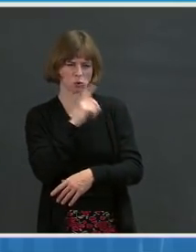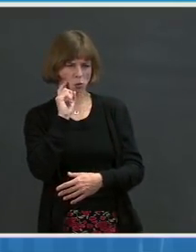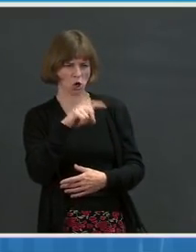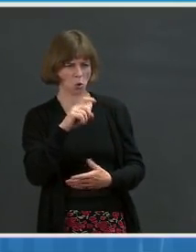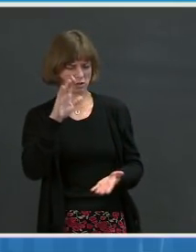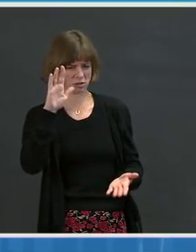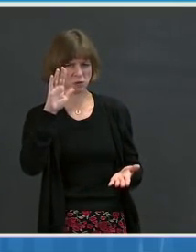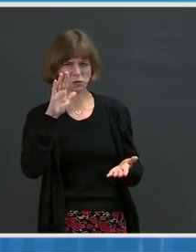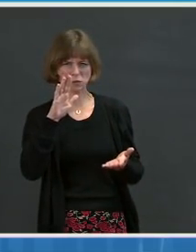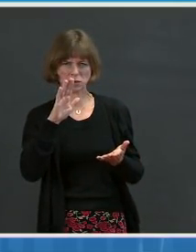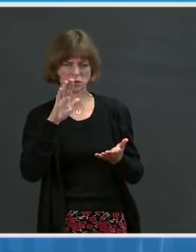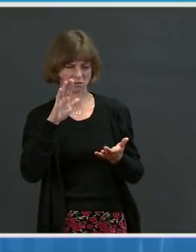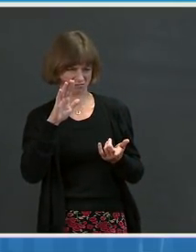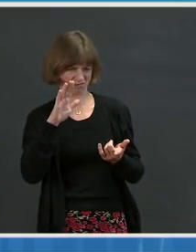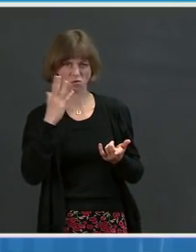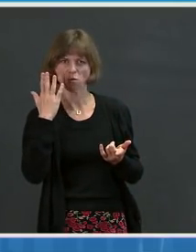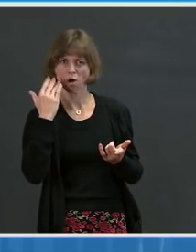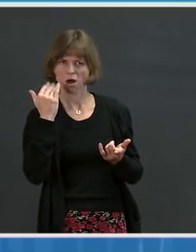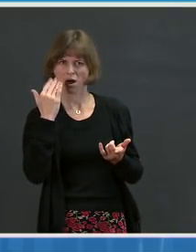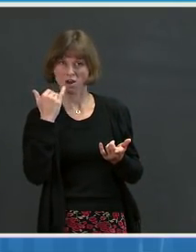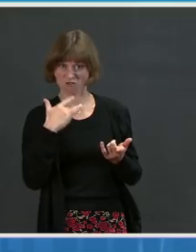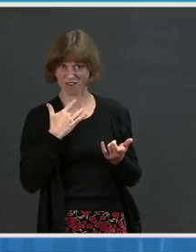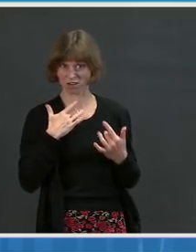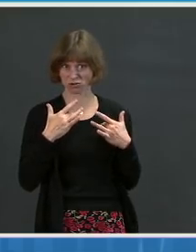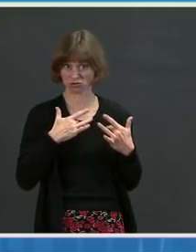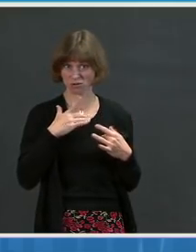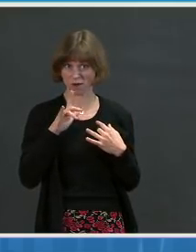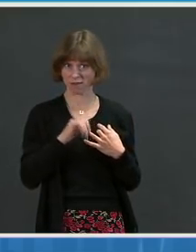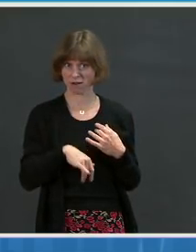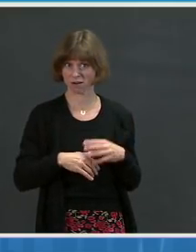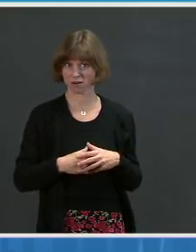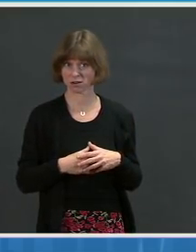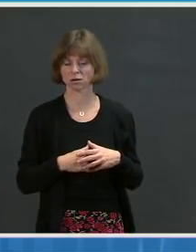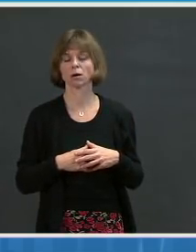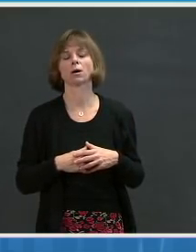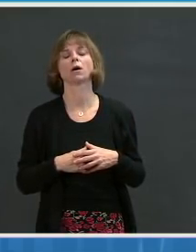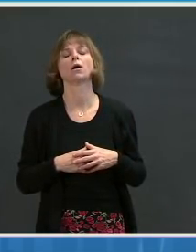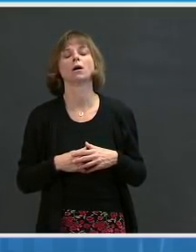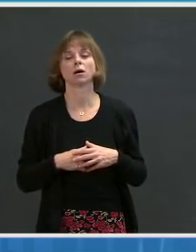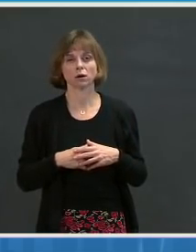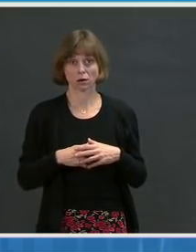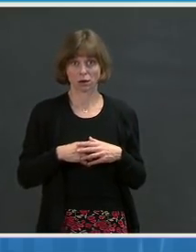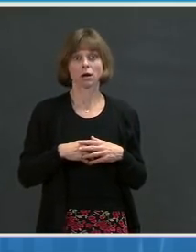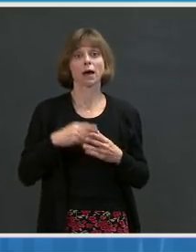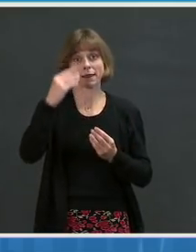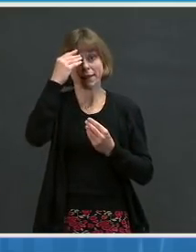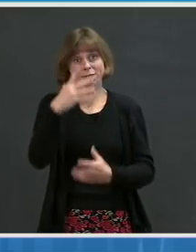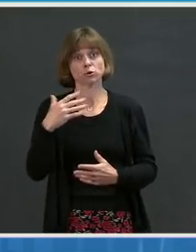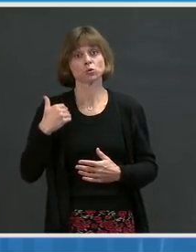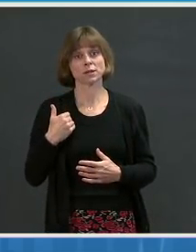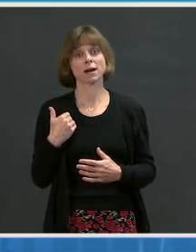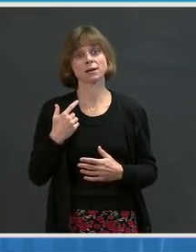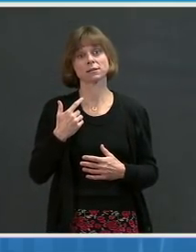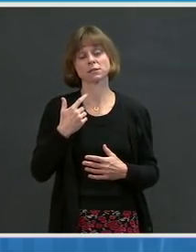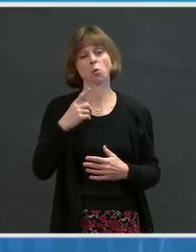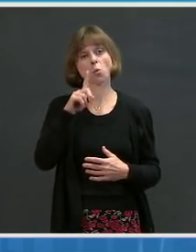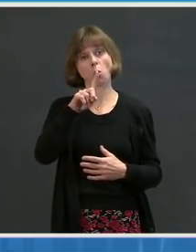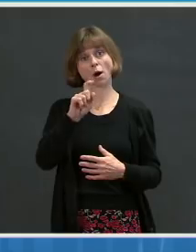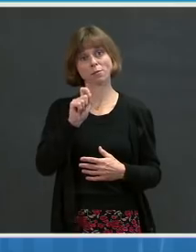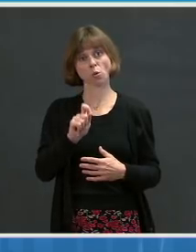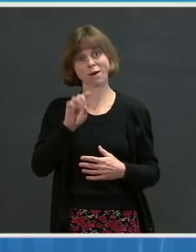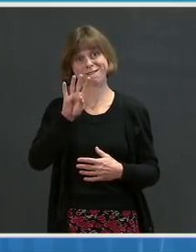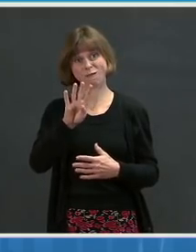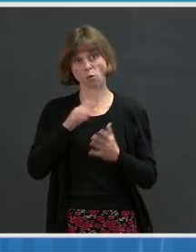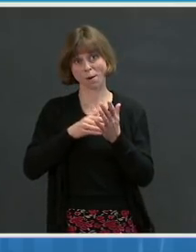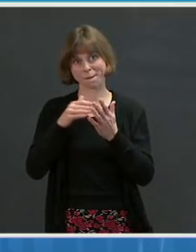concern you? Mr. So, you know, I showed the data that we averaged 1.4 million per